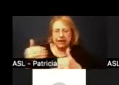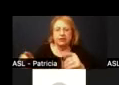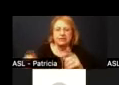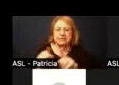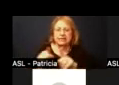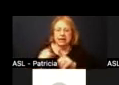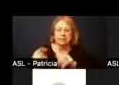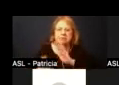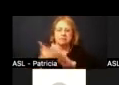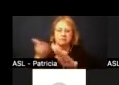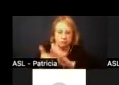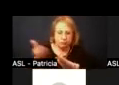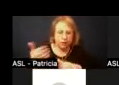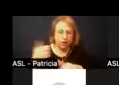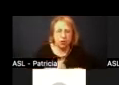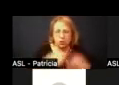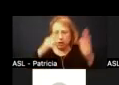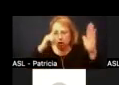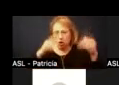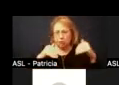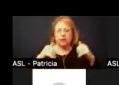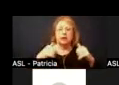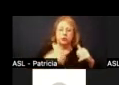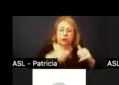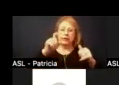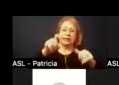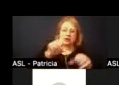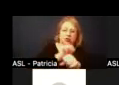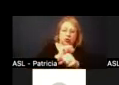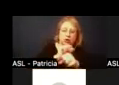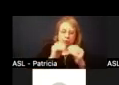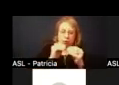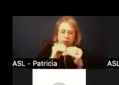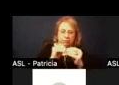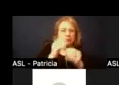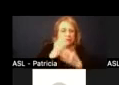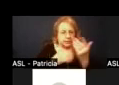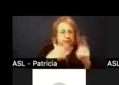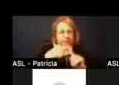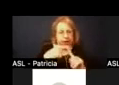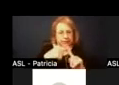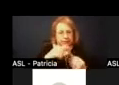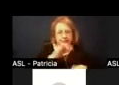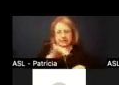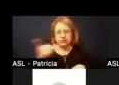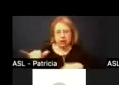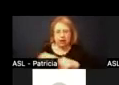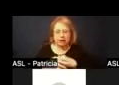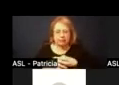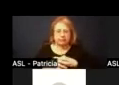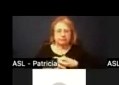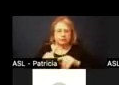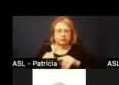so there's some work you can see there but some positives as well between the different grades